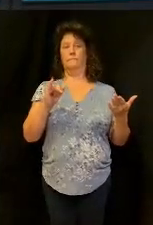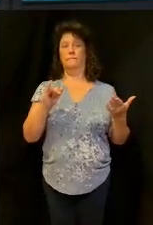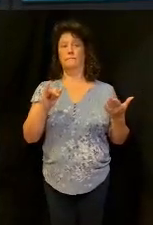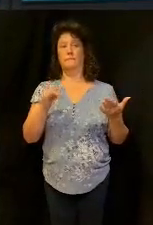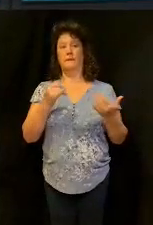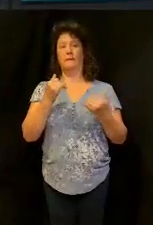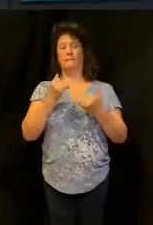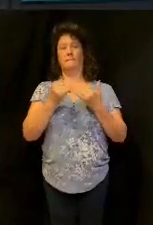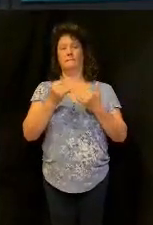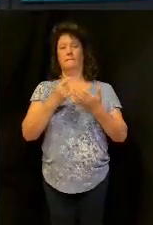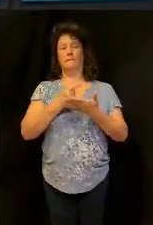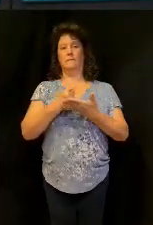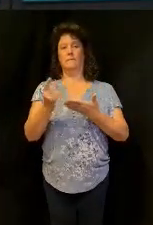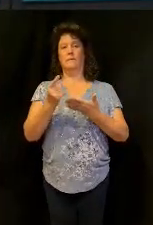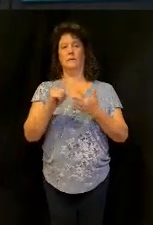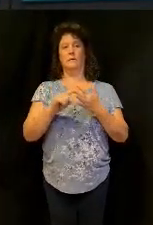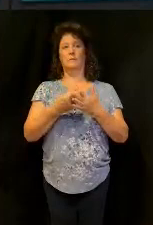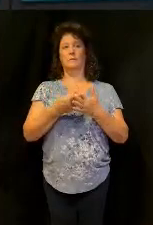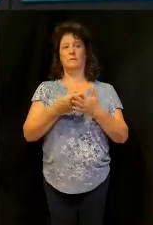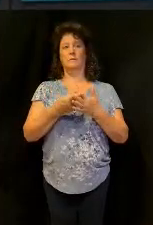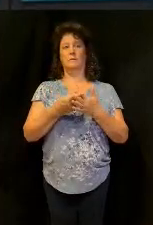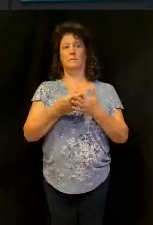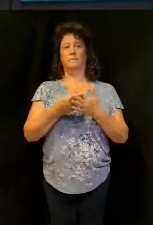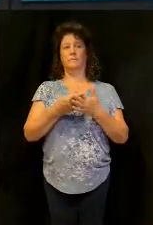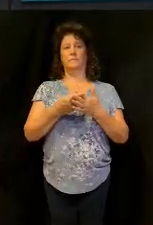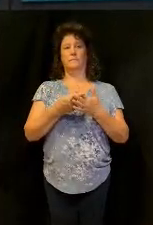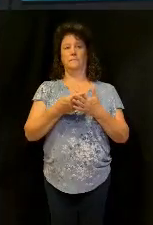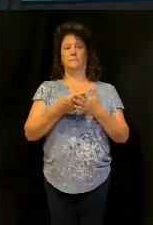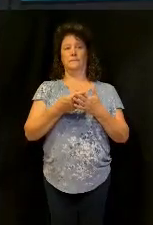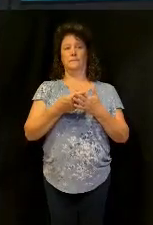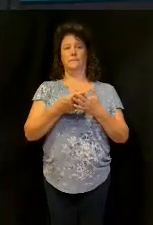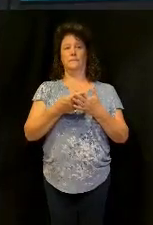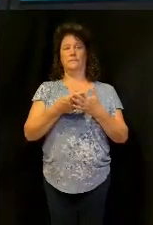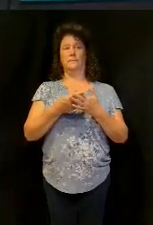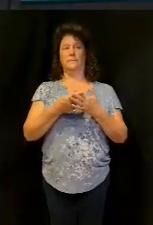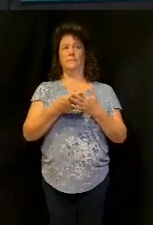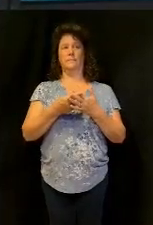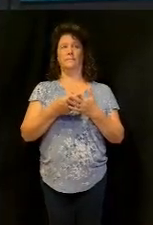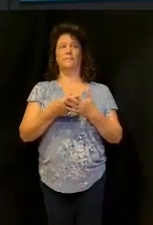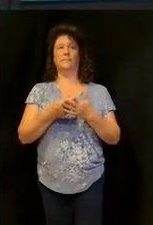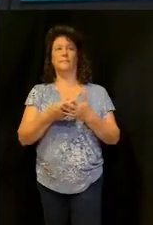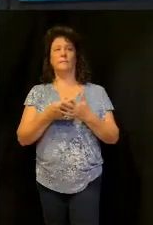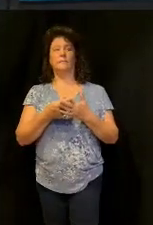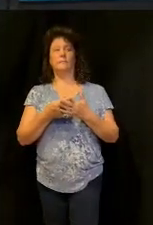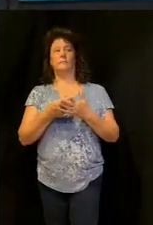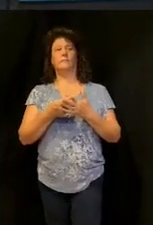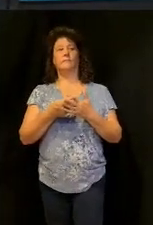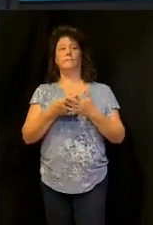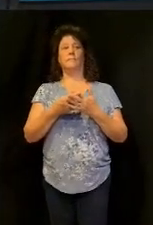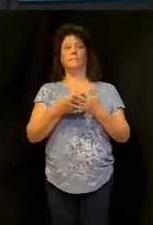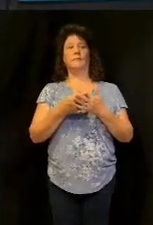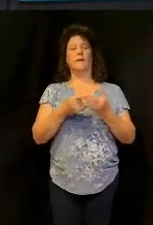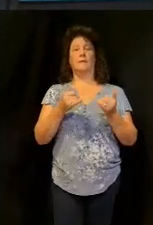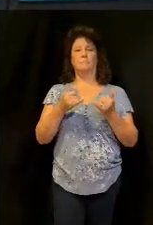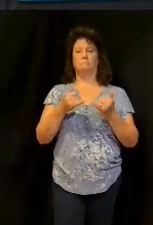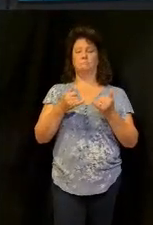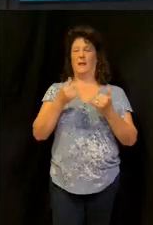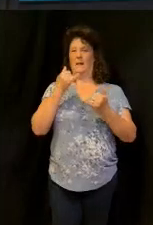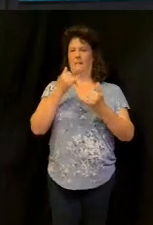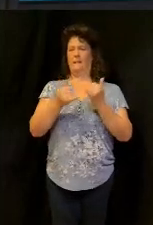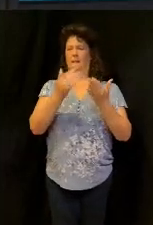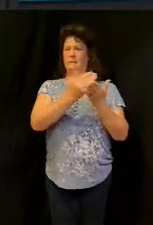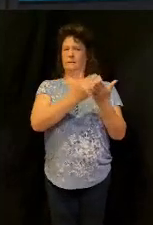Last week, we started a series, and today will be the last of this, because next week, we have our Fan Sunday, and we're going to start a brand new series on the church,